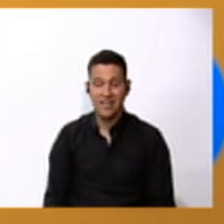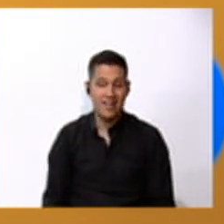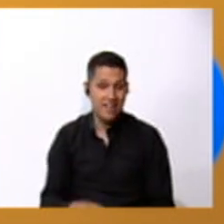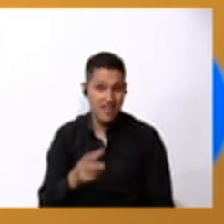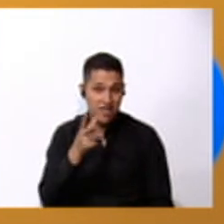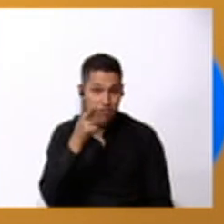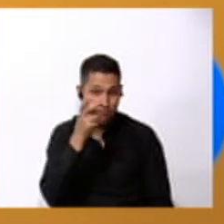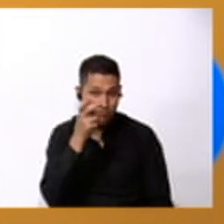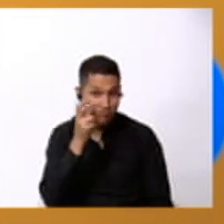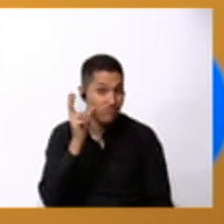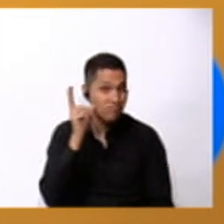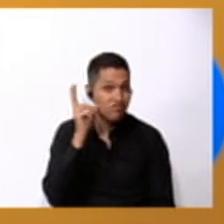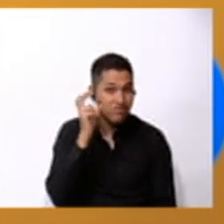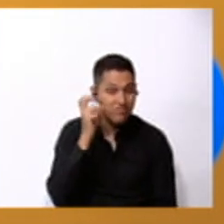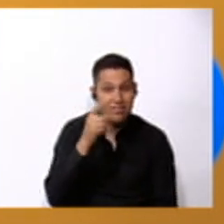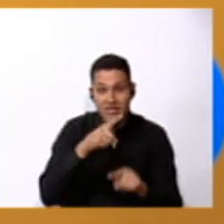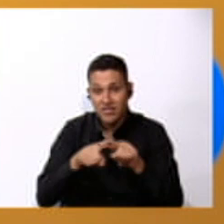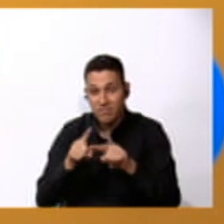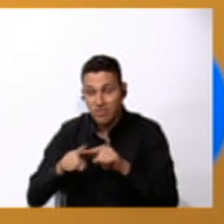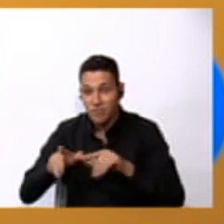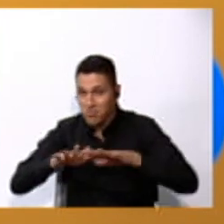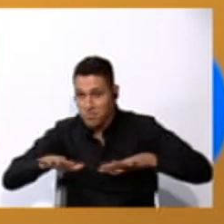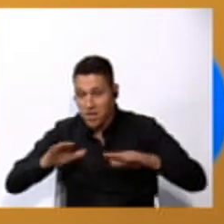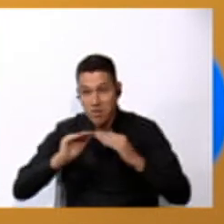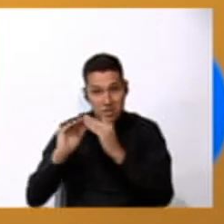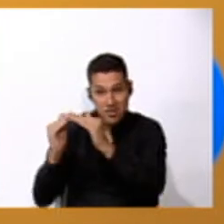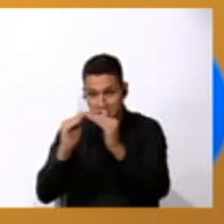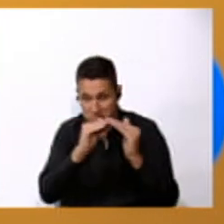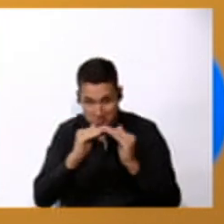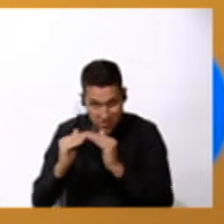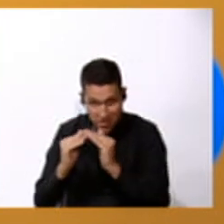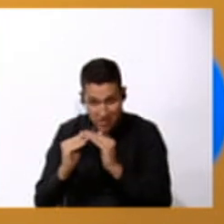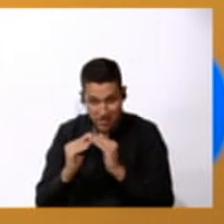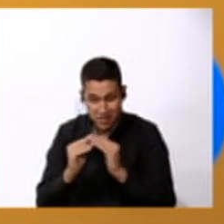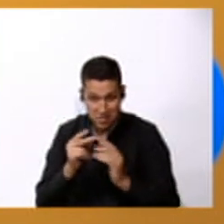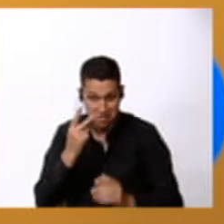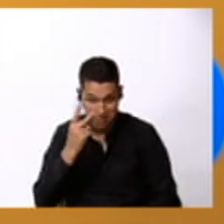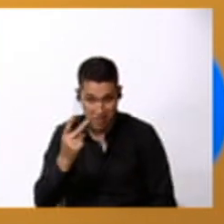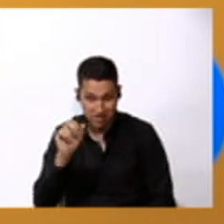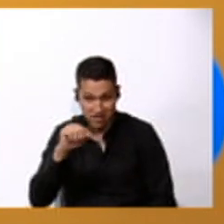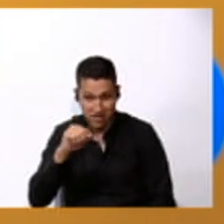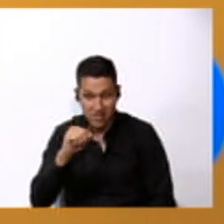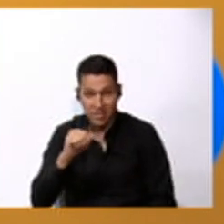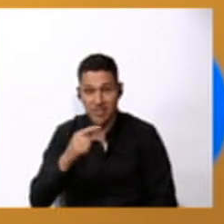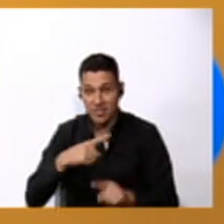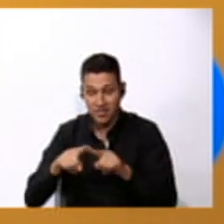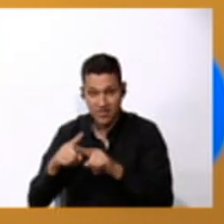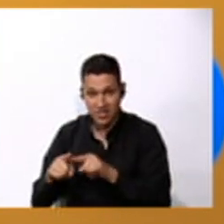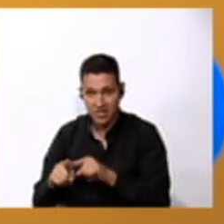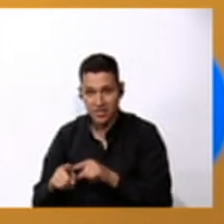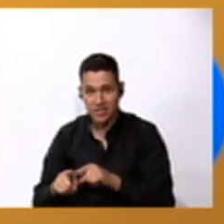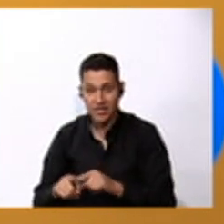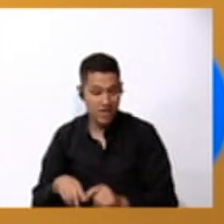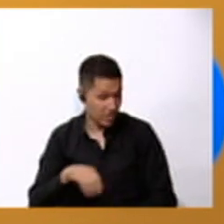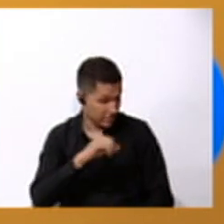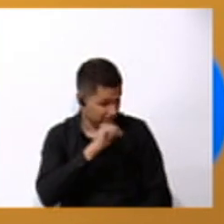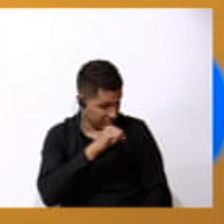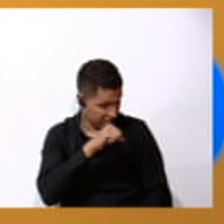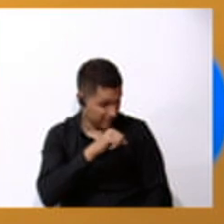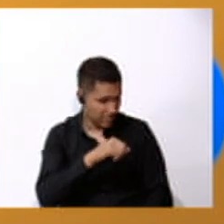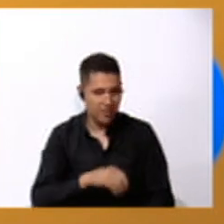the different places at the community? ¿Escucharon los diferentes lugares de la comunidad? Yes, Waldo?